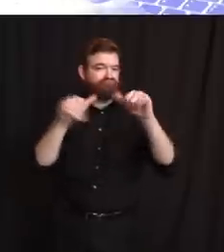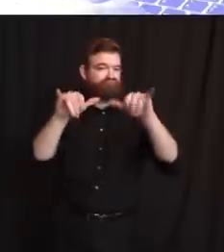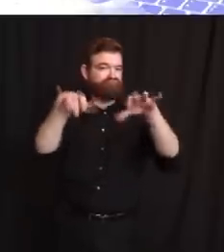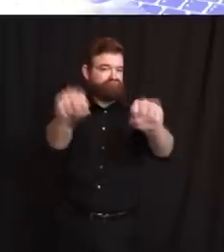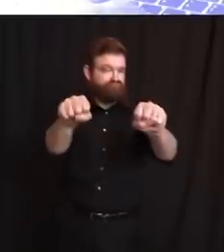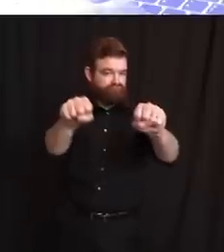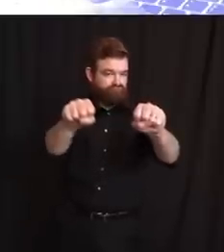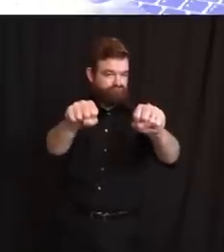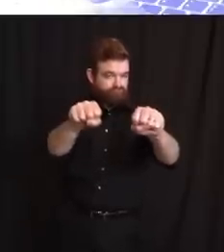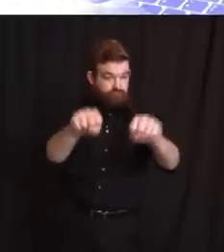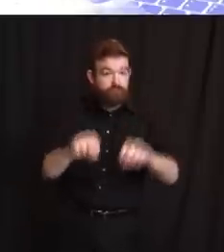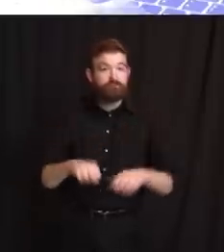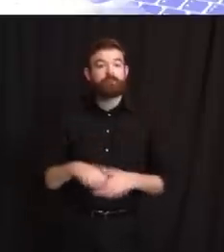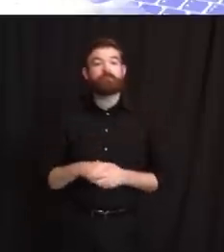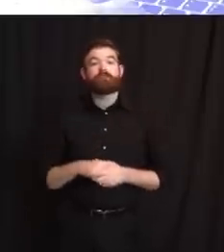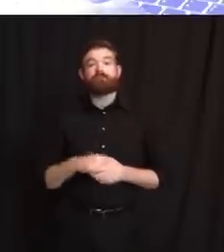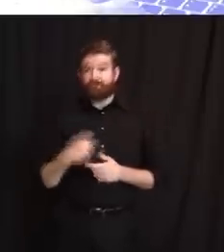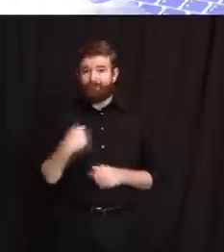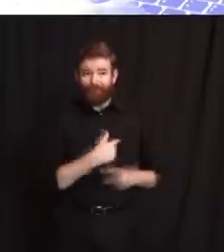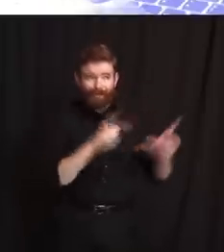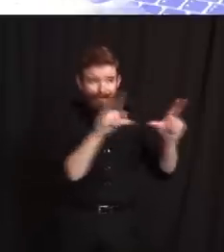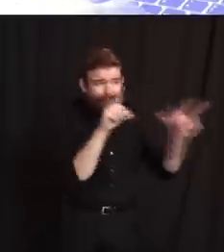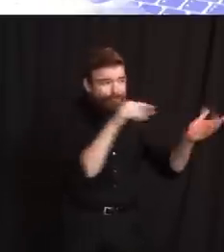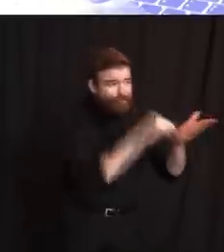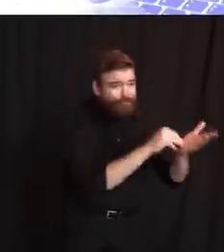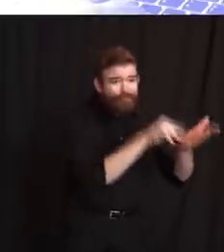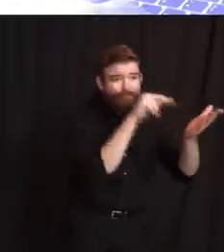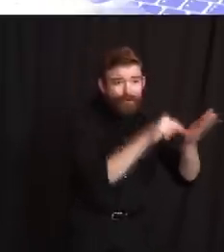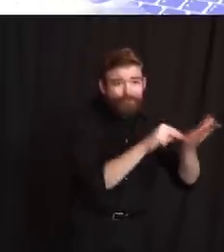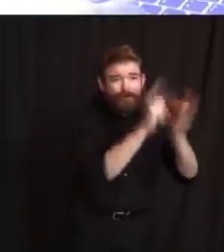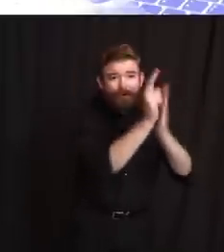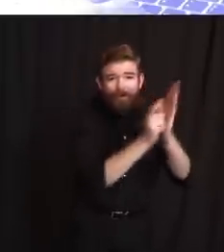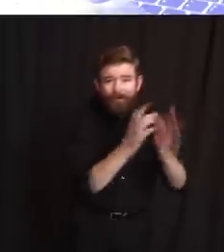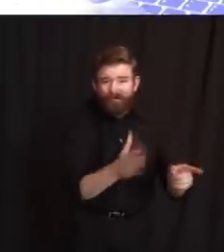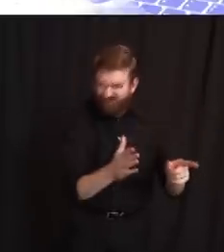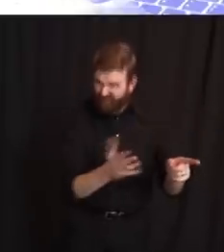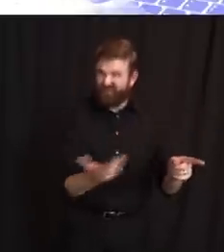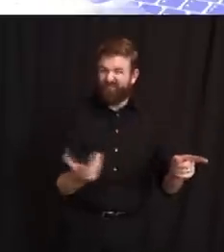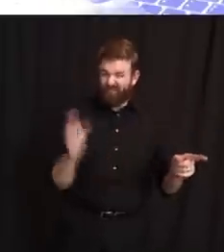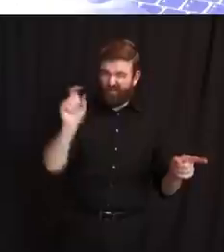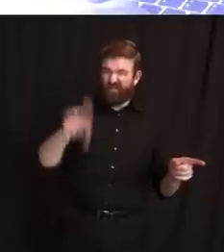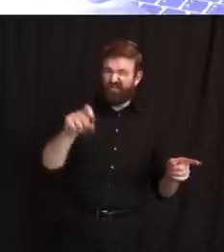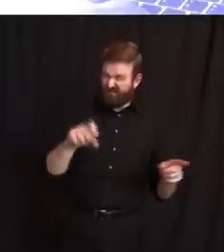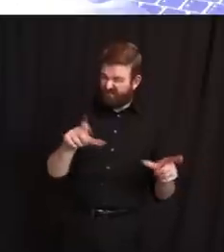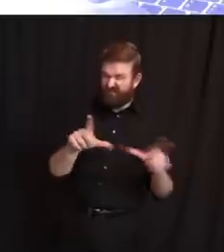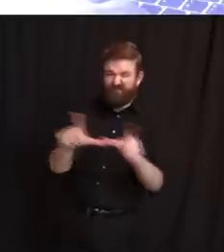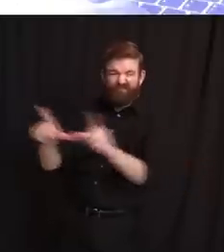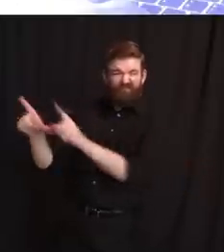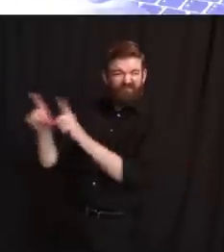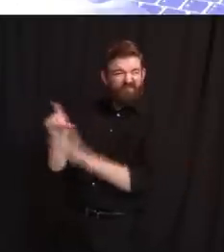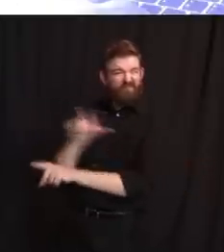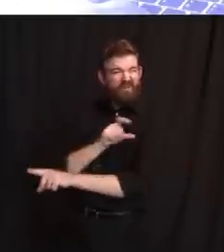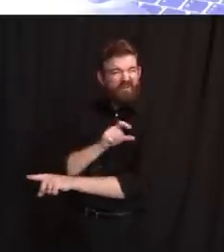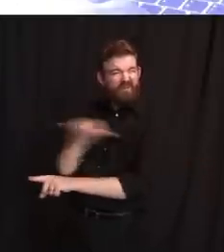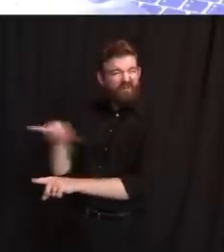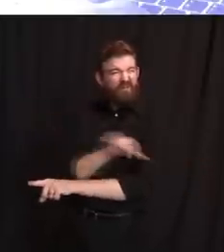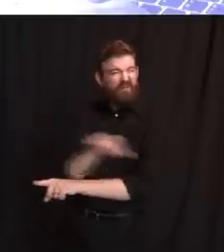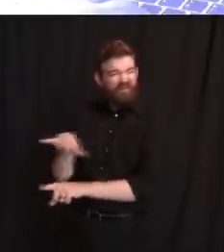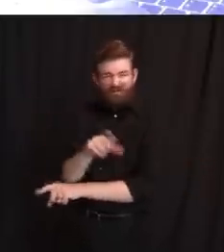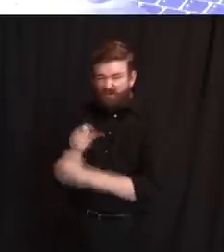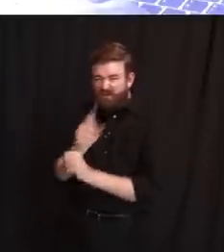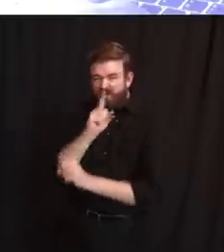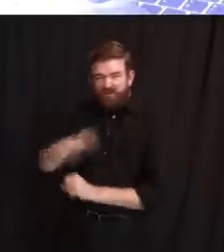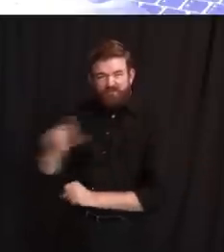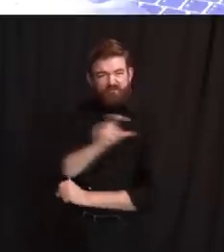lawyers, hundreds of other professions, we must ensure that all officers meet a baseline level of professionalism.